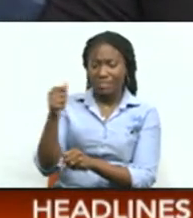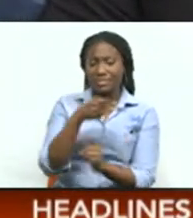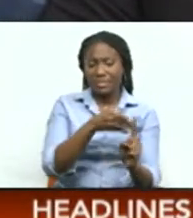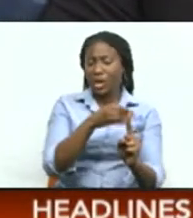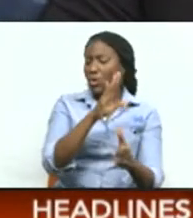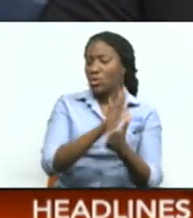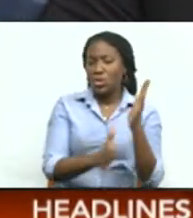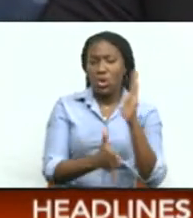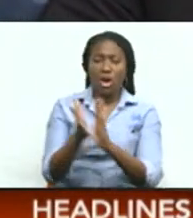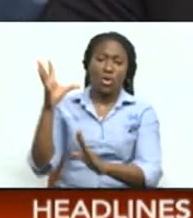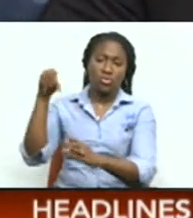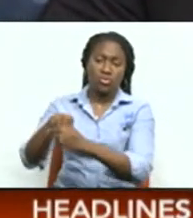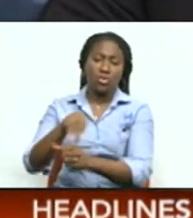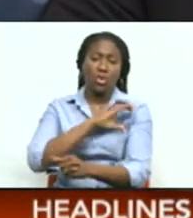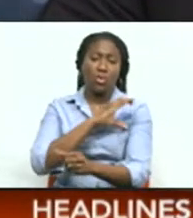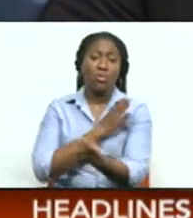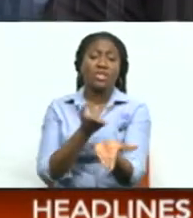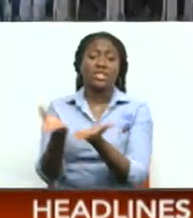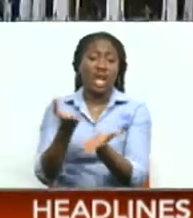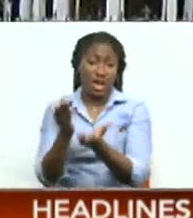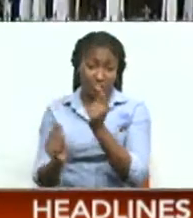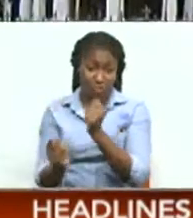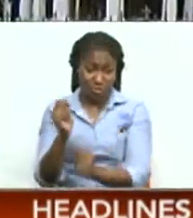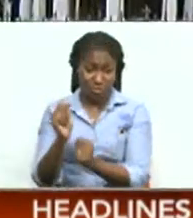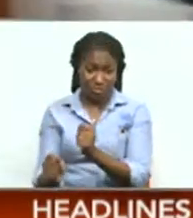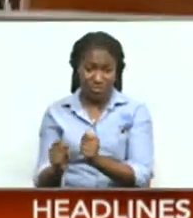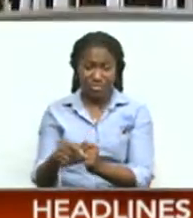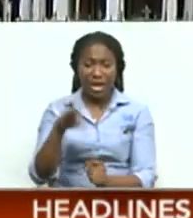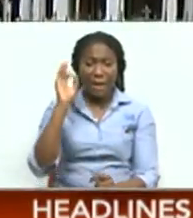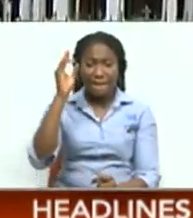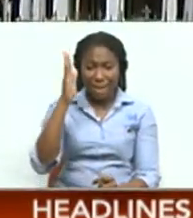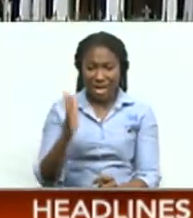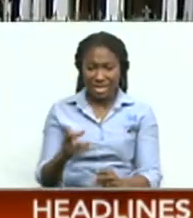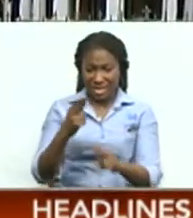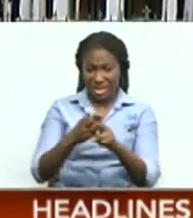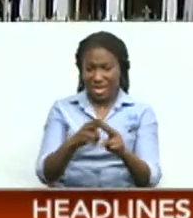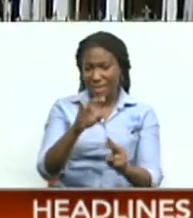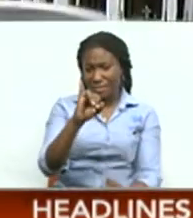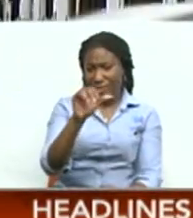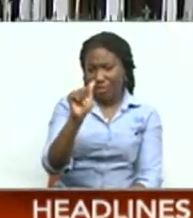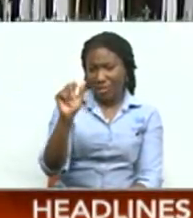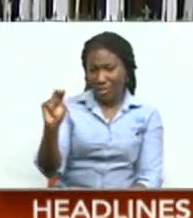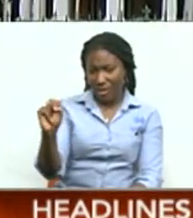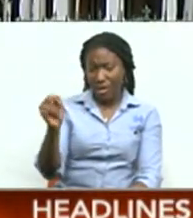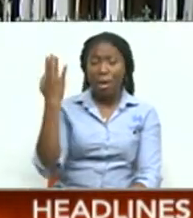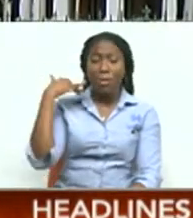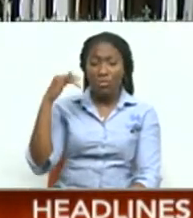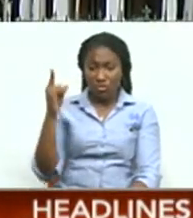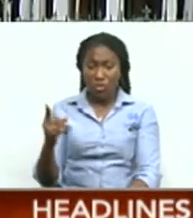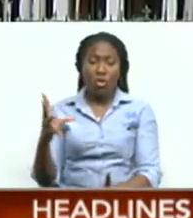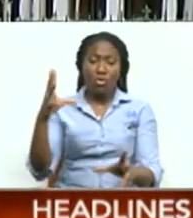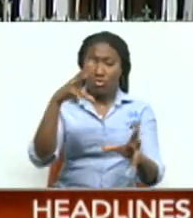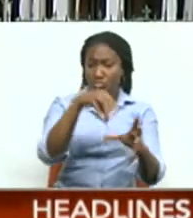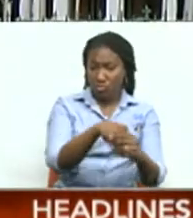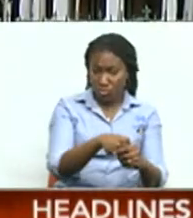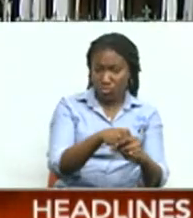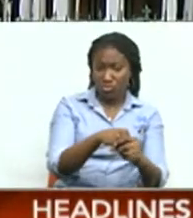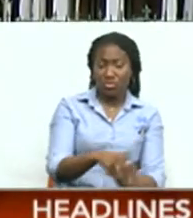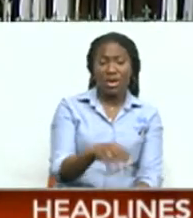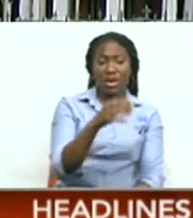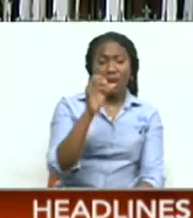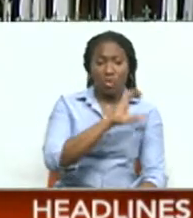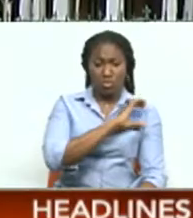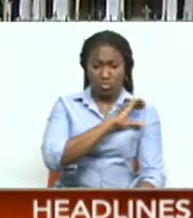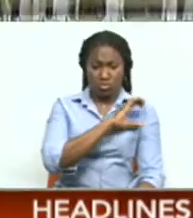of the Trinidad and Tobago Police Service. Pastor Ian Brown was appointed an SRP on the request of then-head of the SSA, Major Roger Best, who is now on administrative